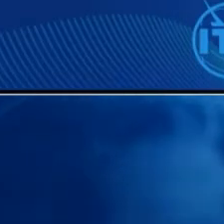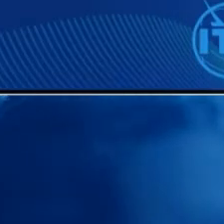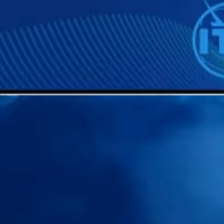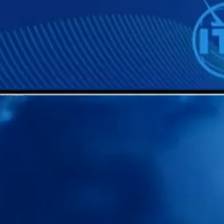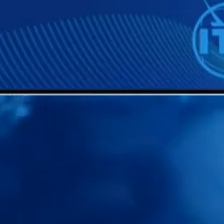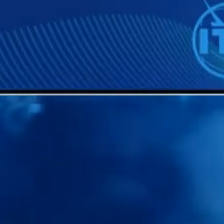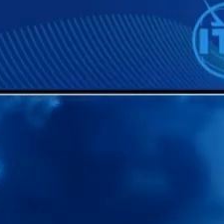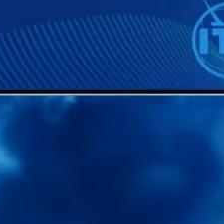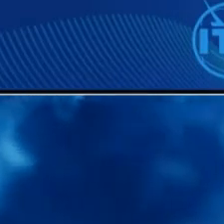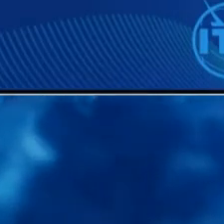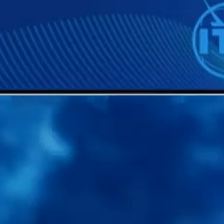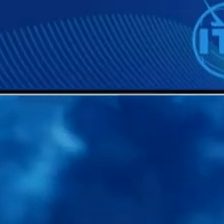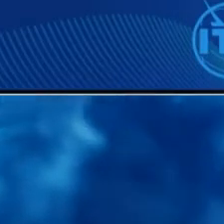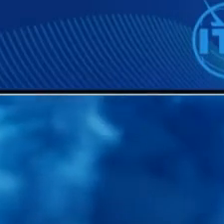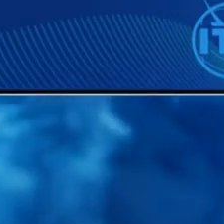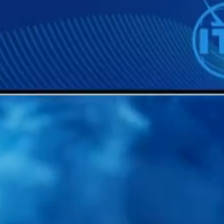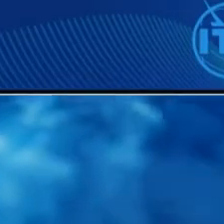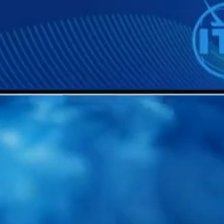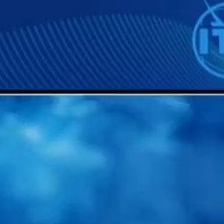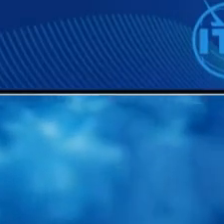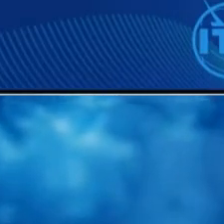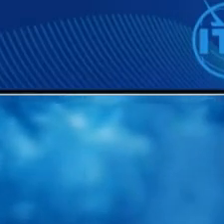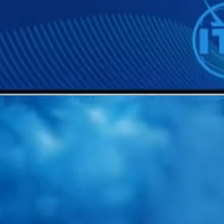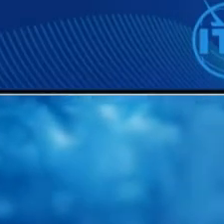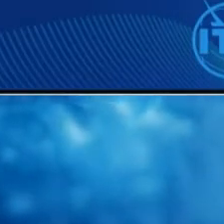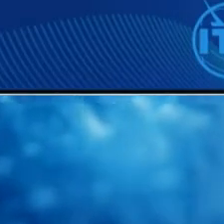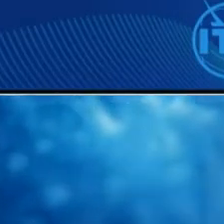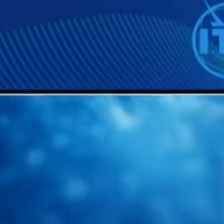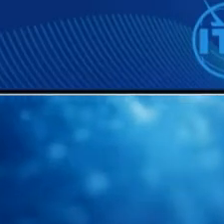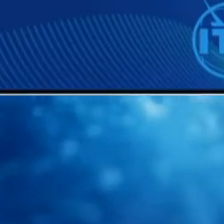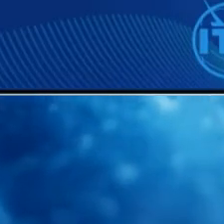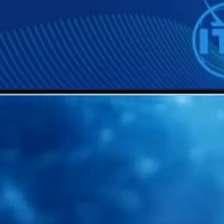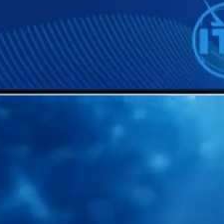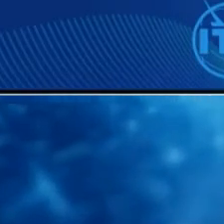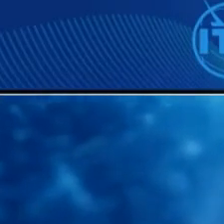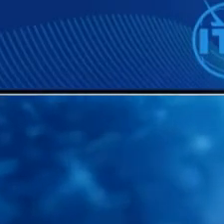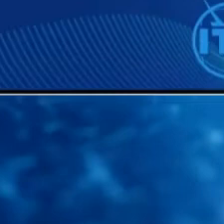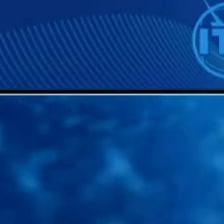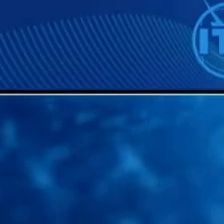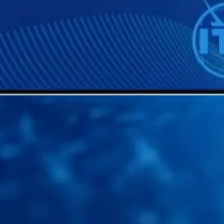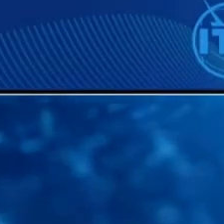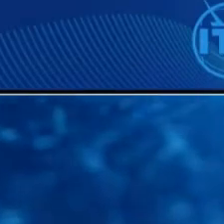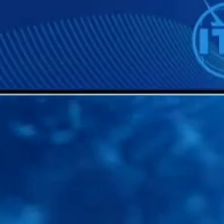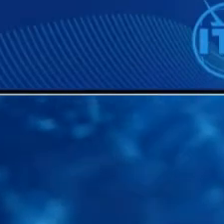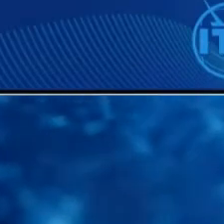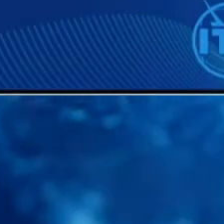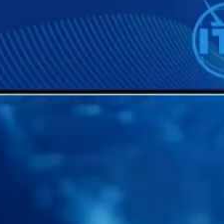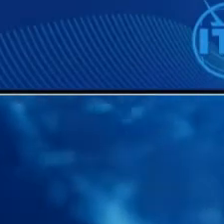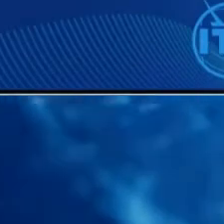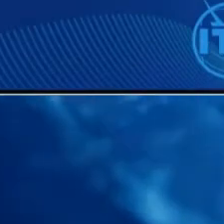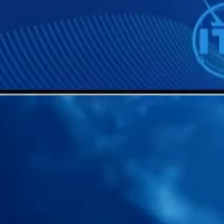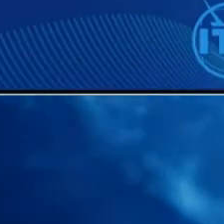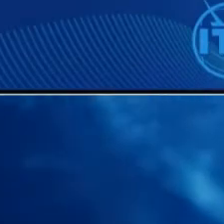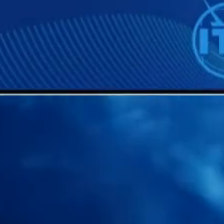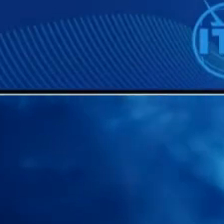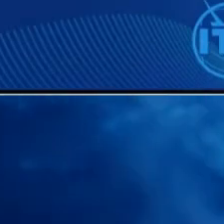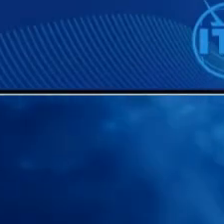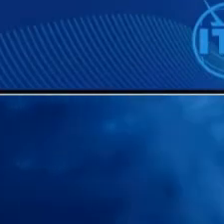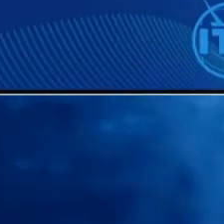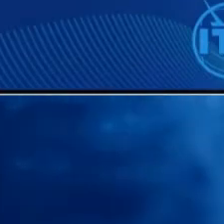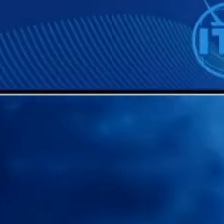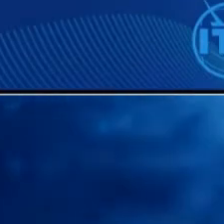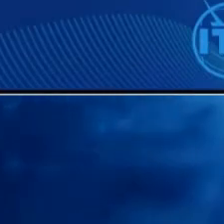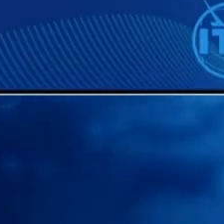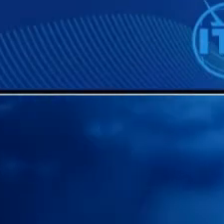participants of both languages as you well know the presentation is called what should we do for the